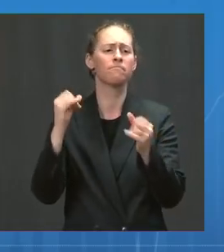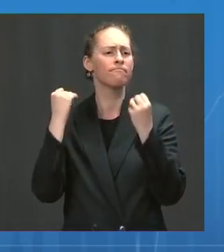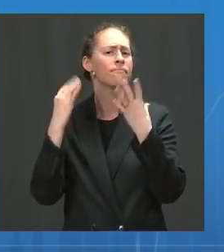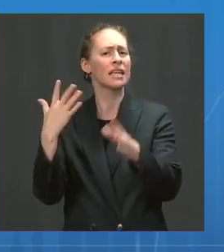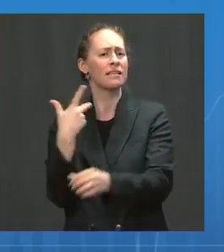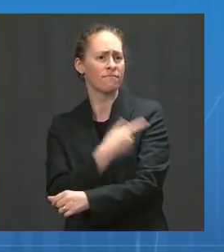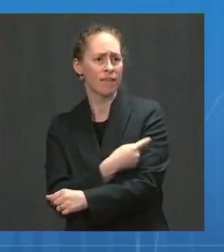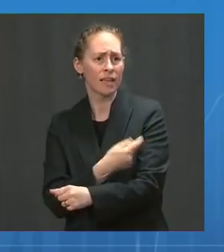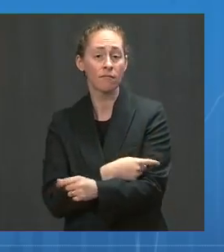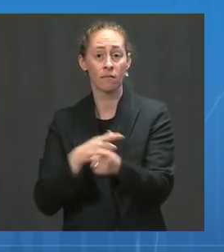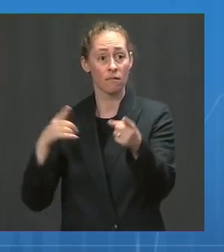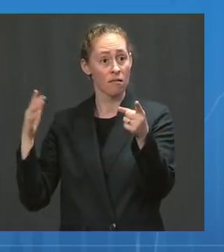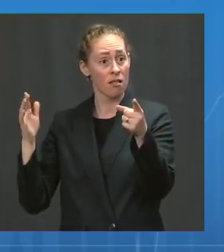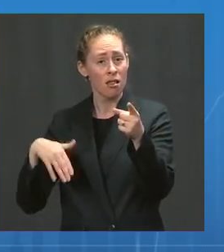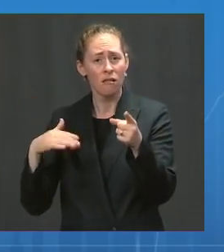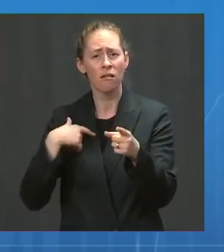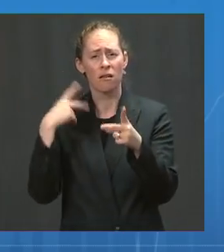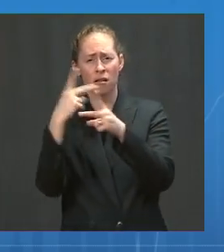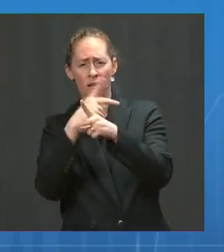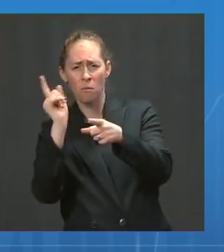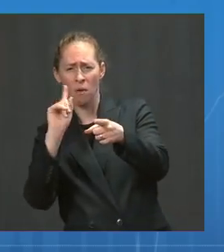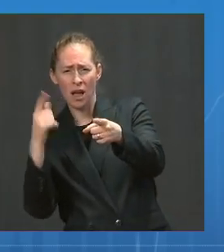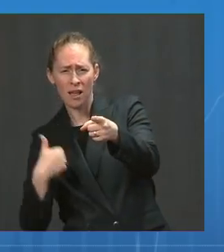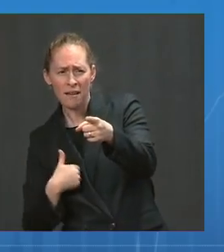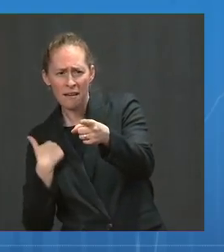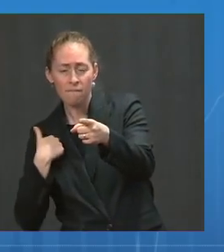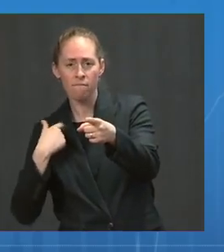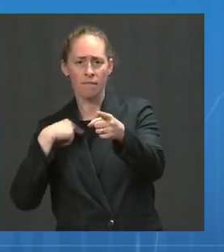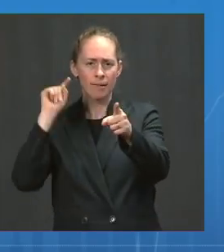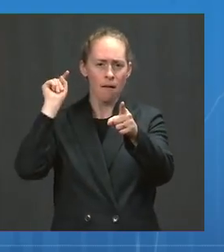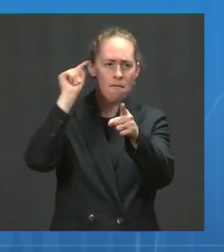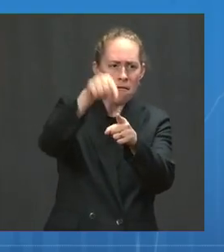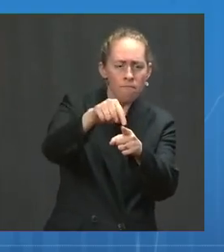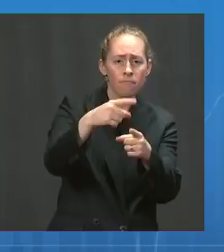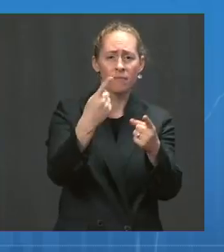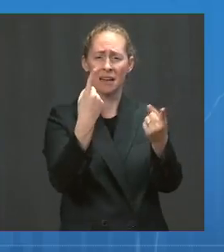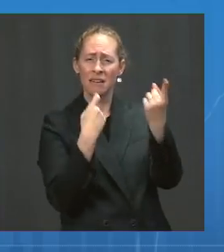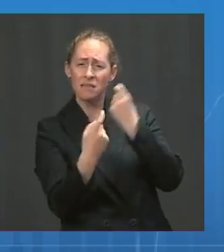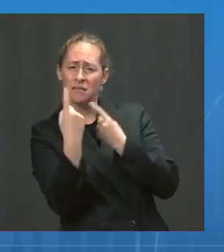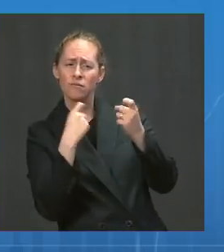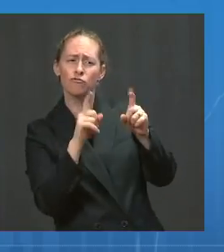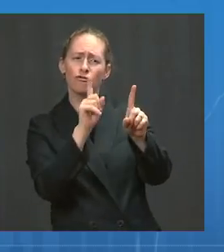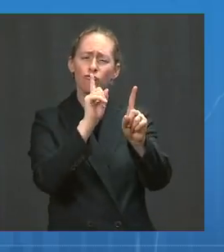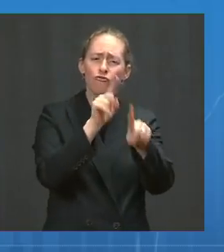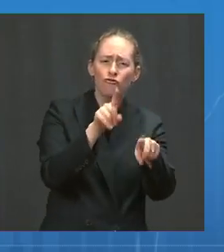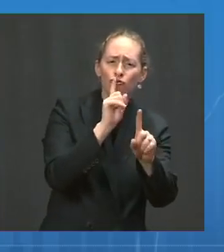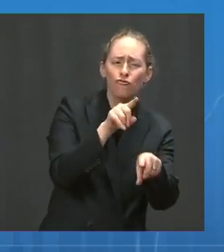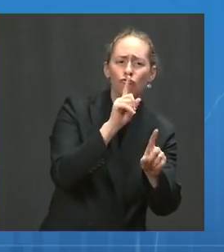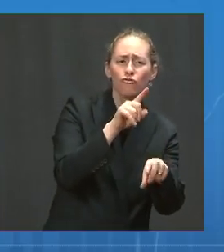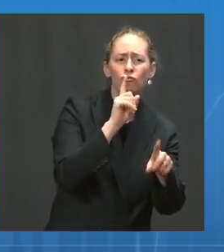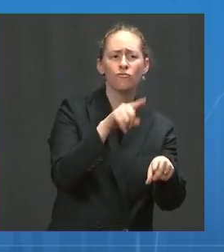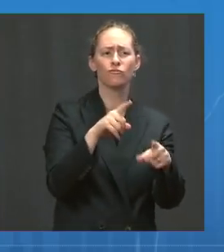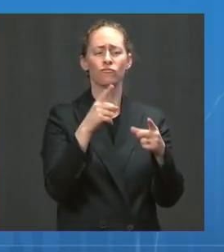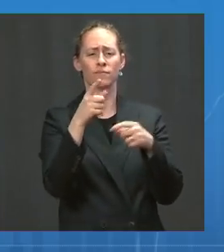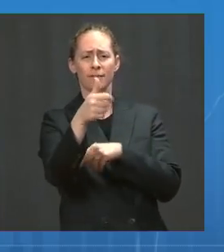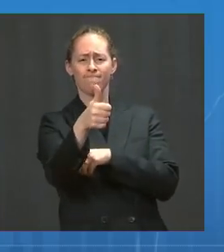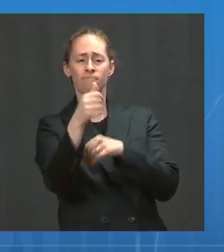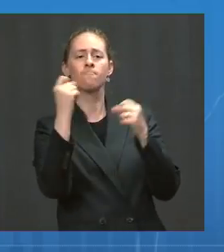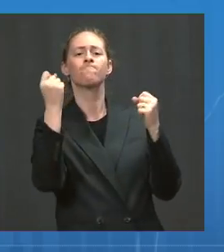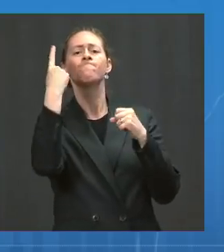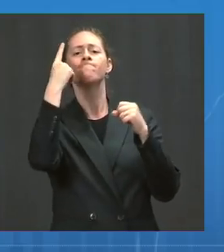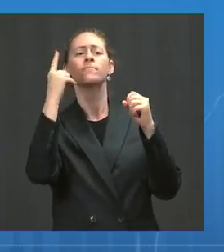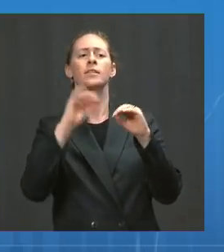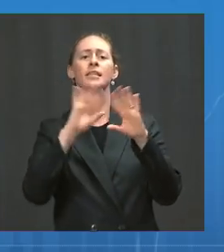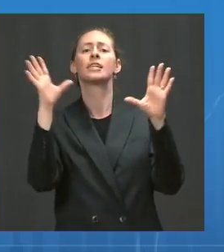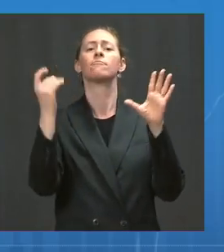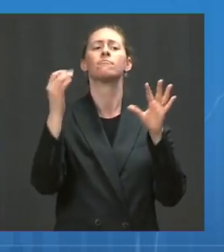Americans where they are, answering their questions, helping them make up their mind, and making it even easier